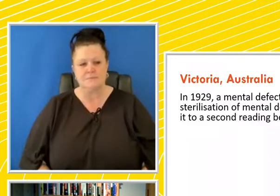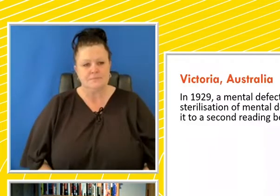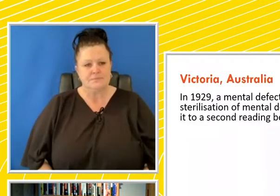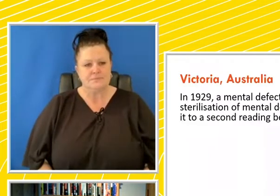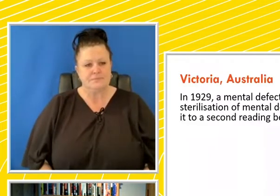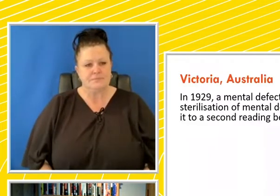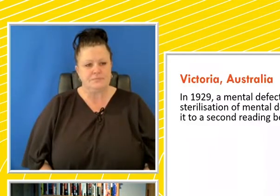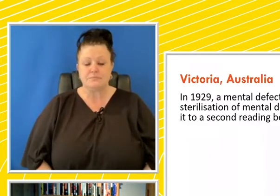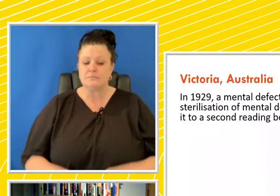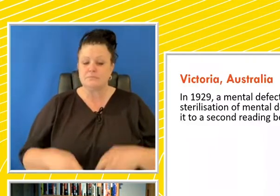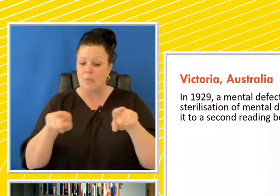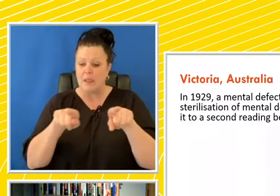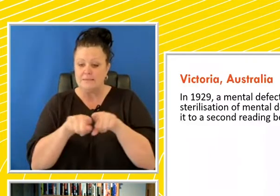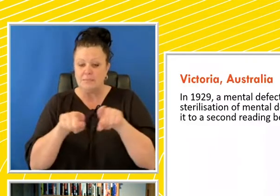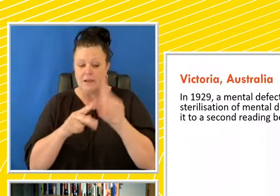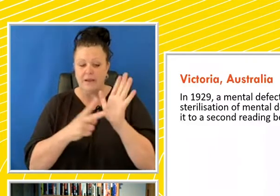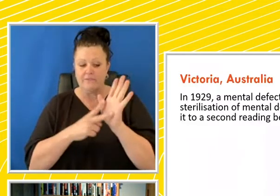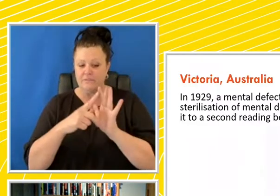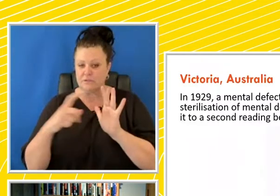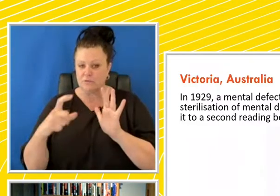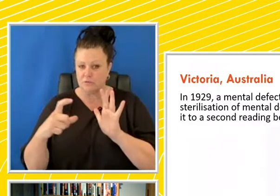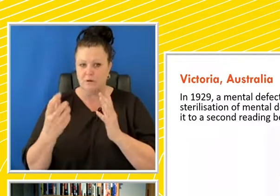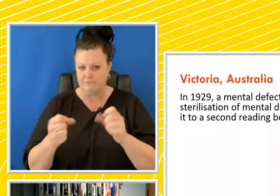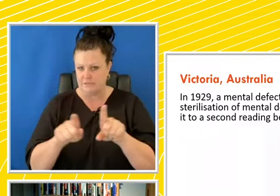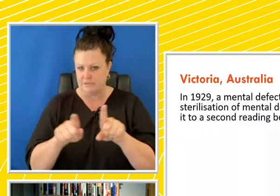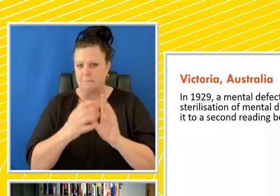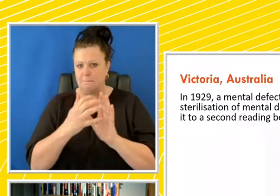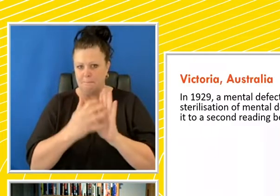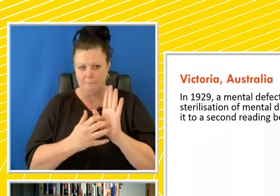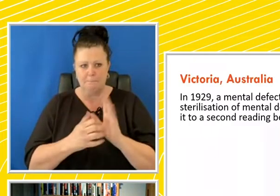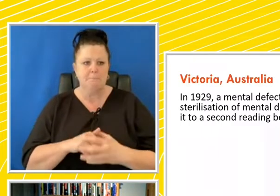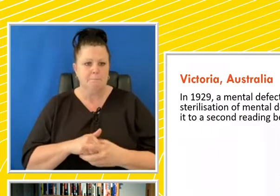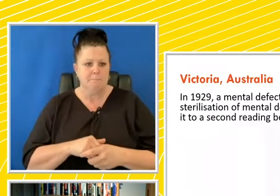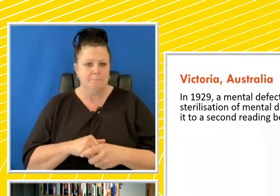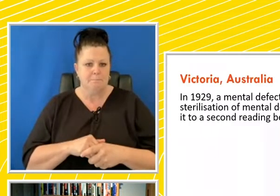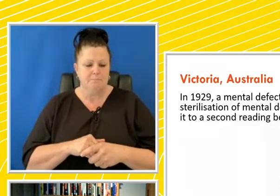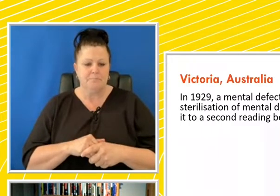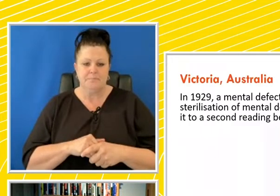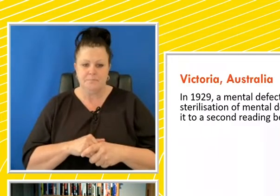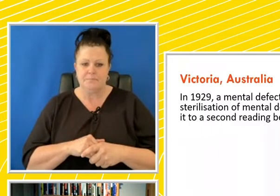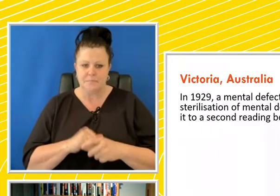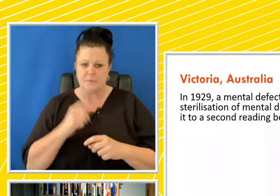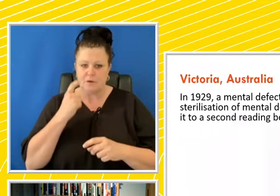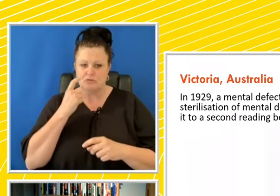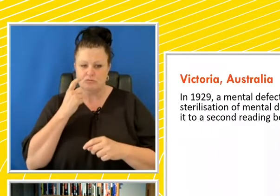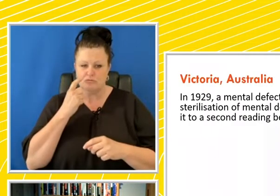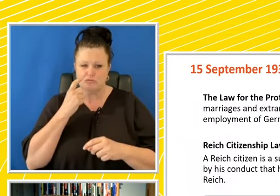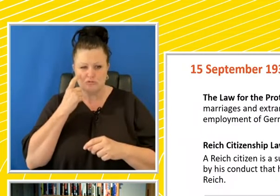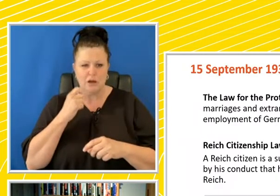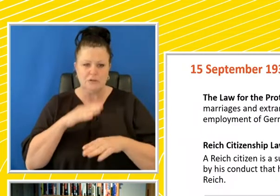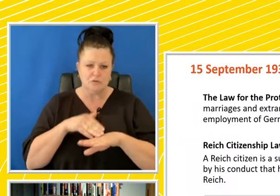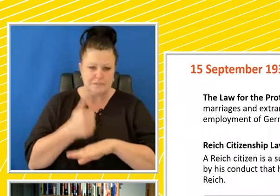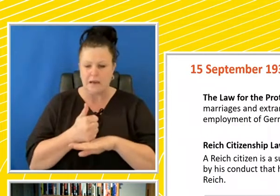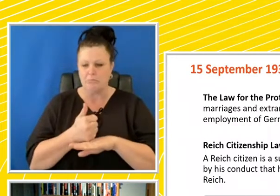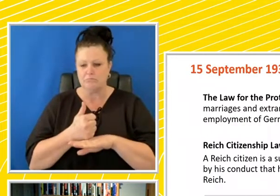And similar in Victoria, action to institute bills.